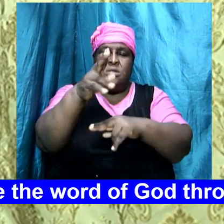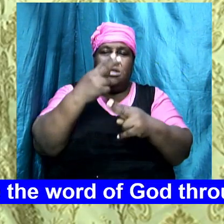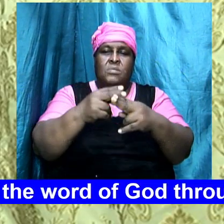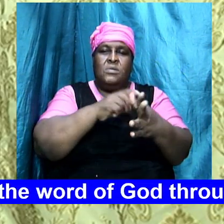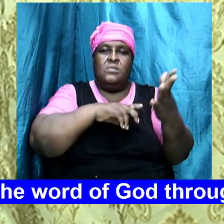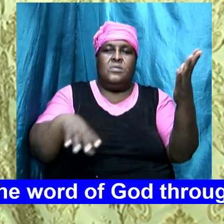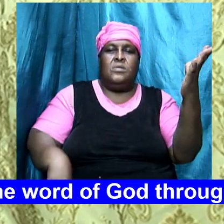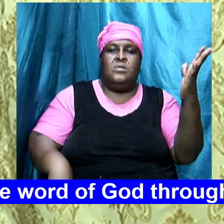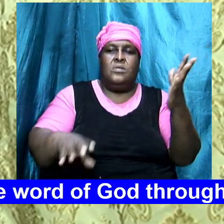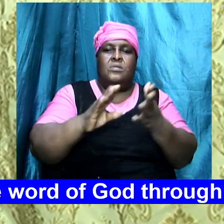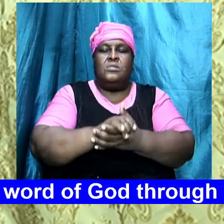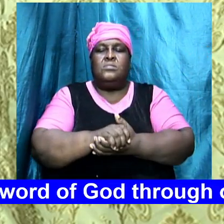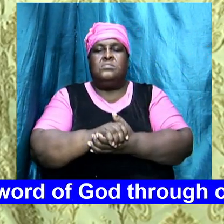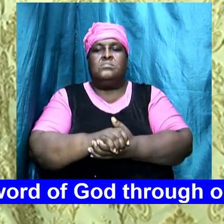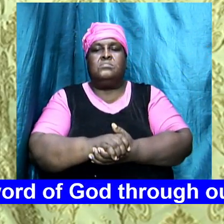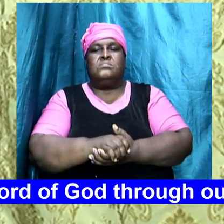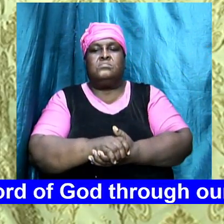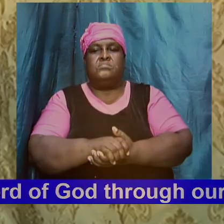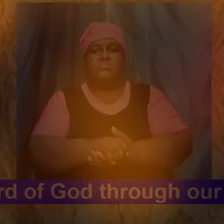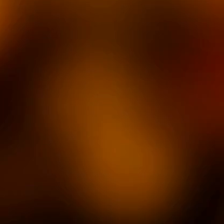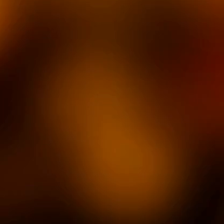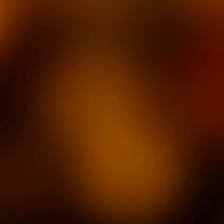God you